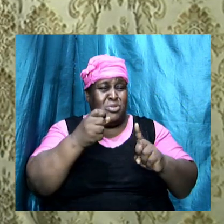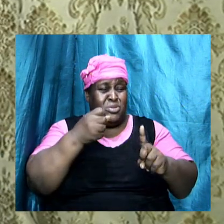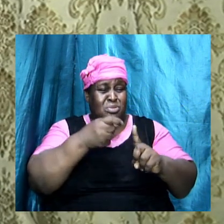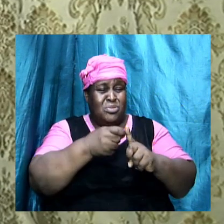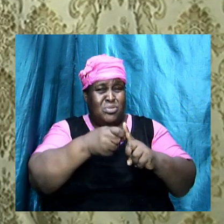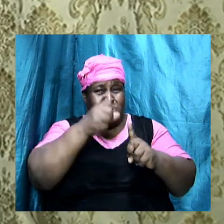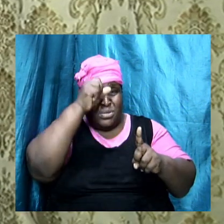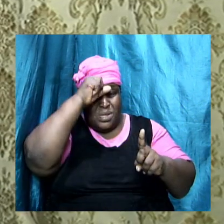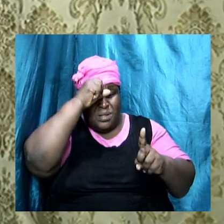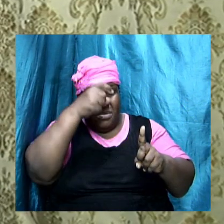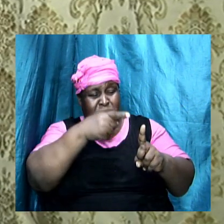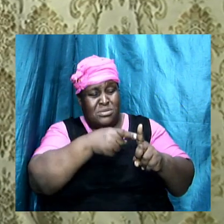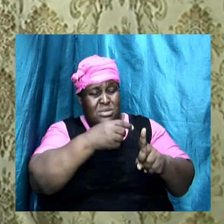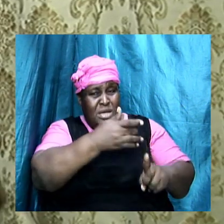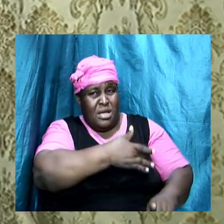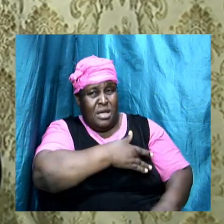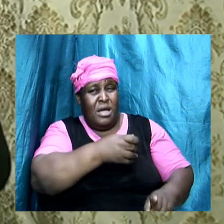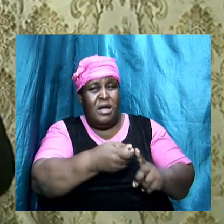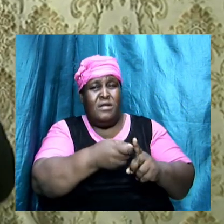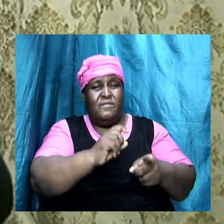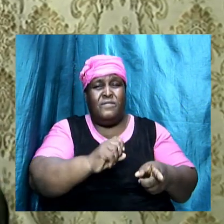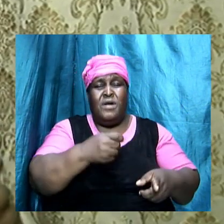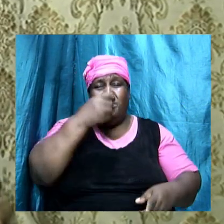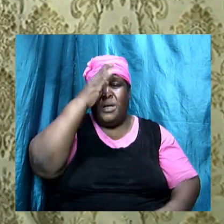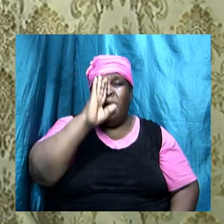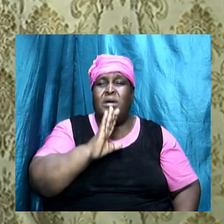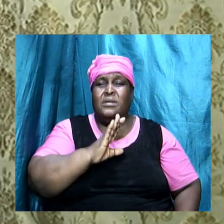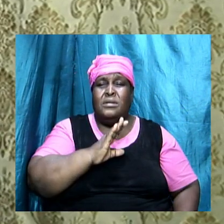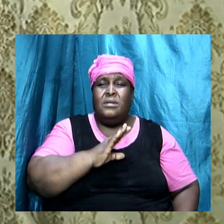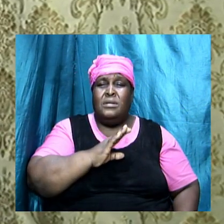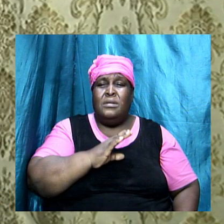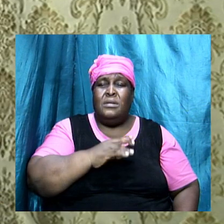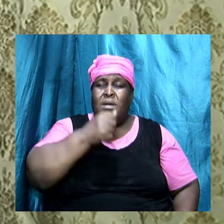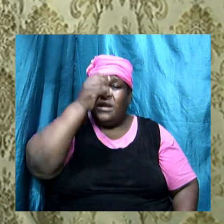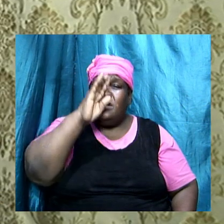what, if you read down further in the scripture, God warned him,